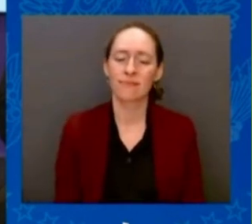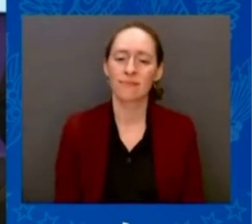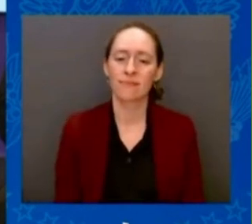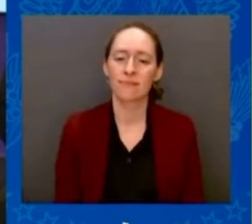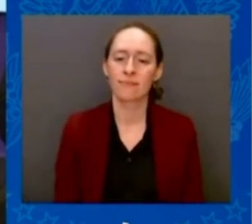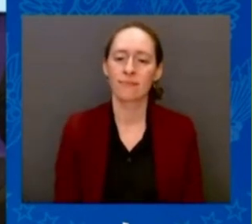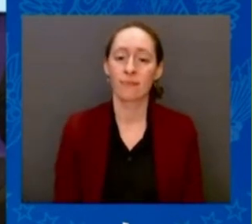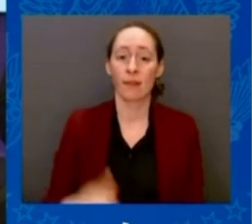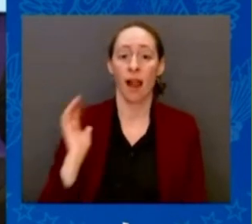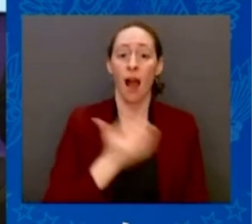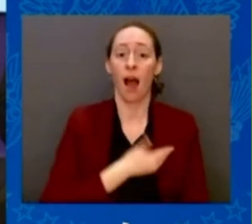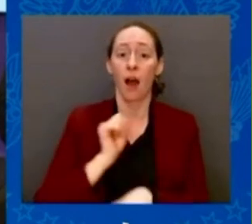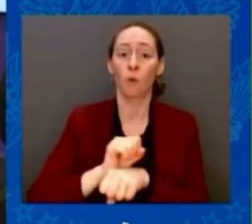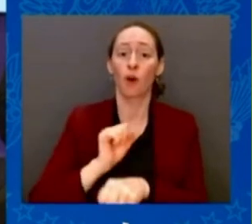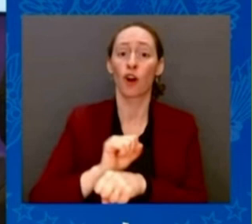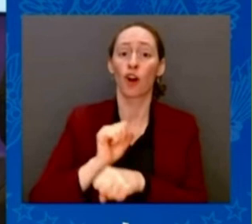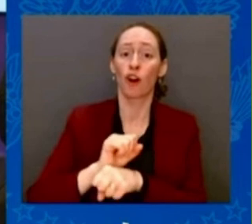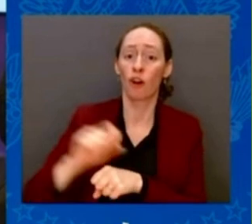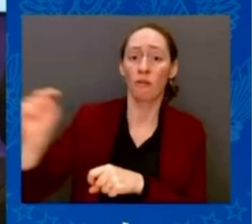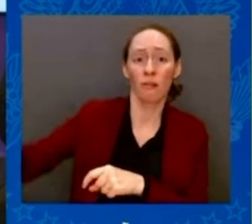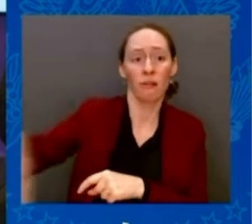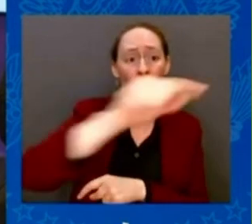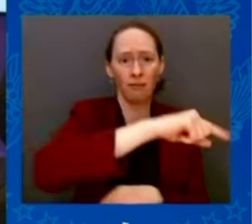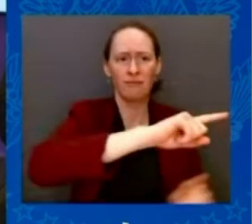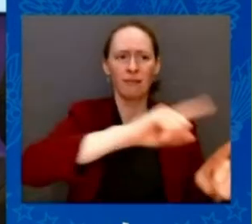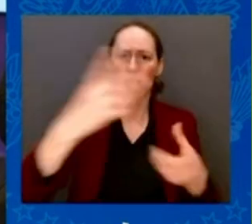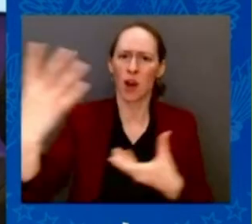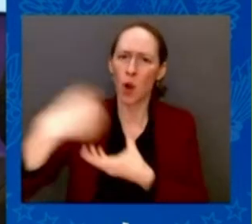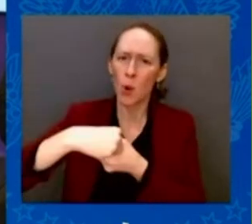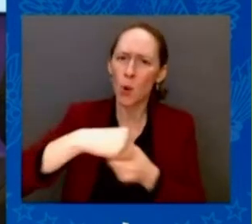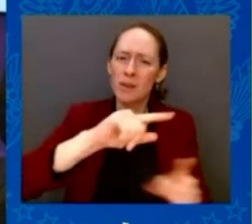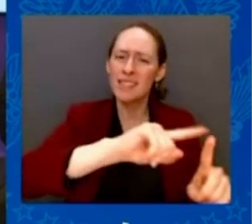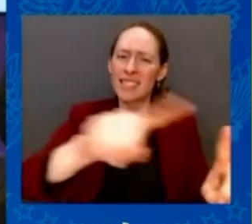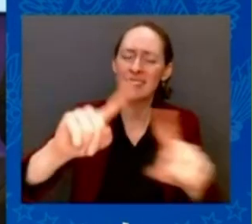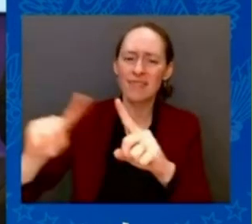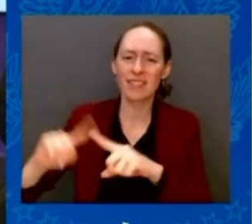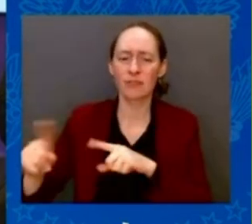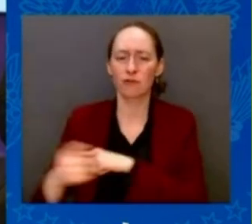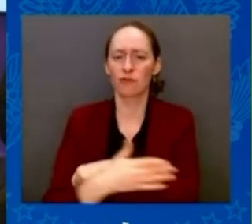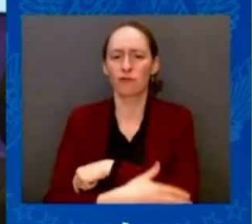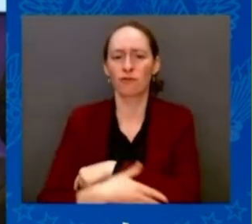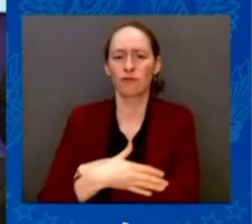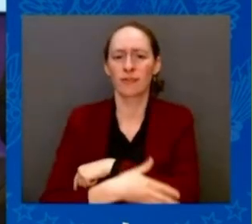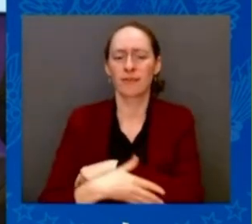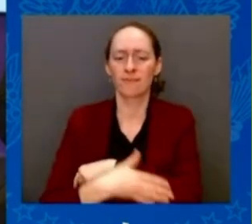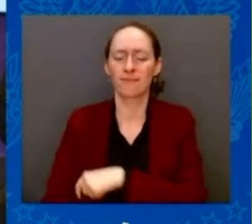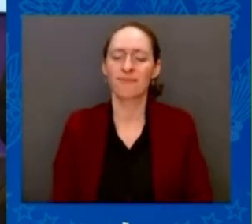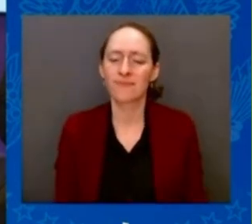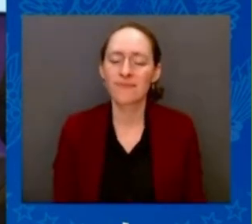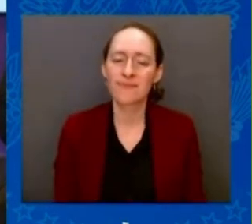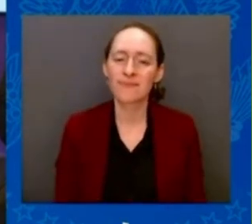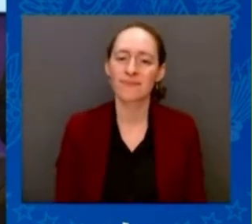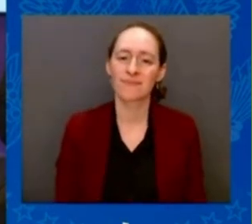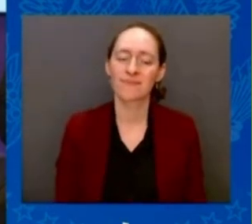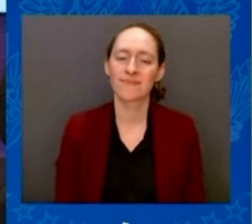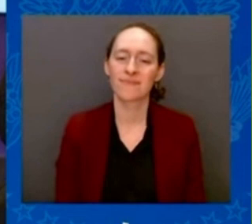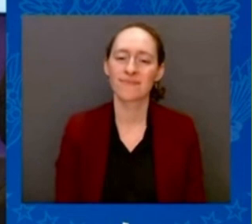welcome the presence today of President Joseph Biden